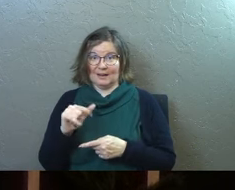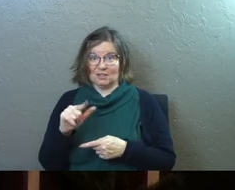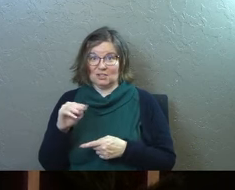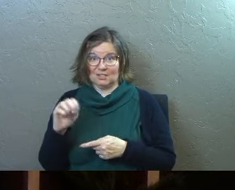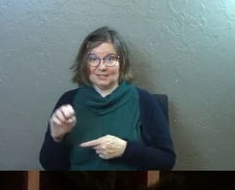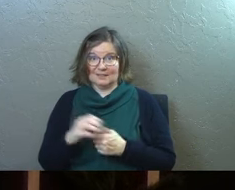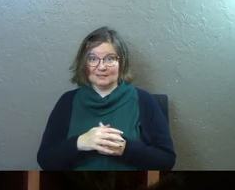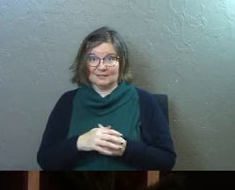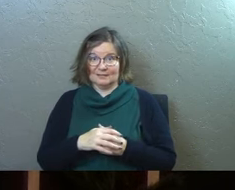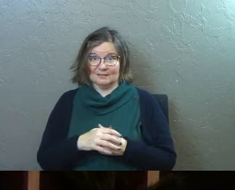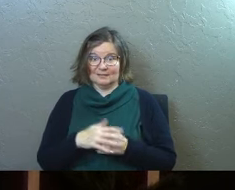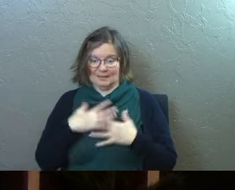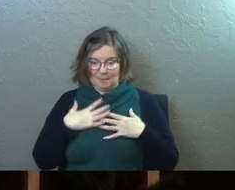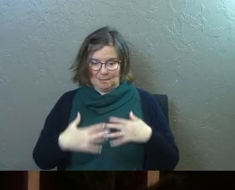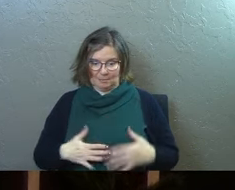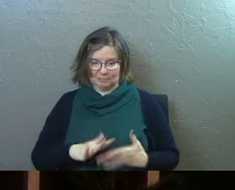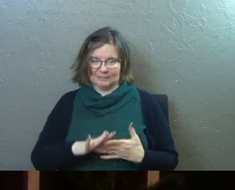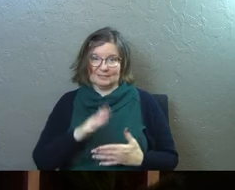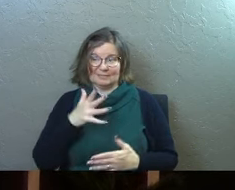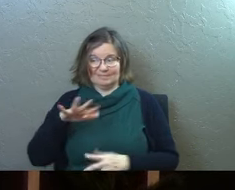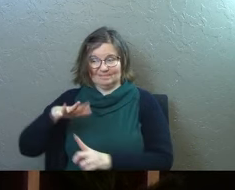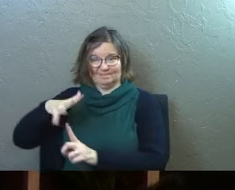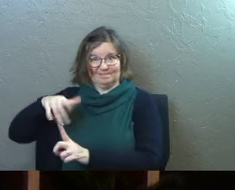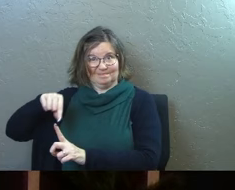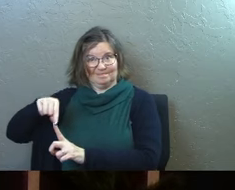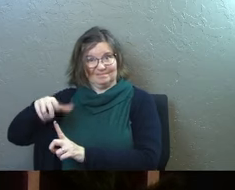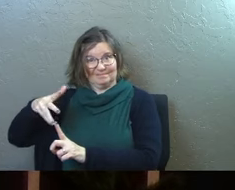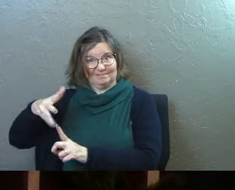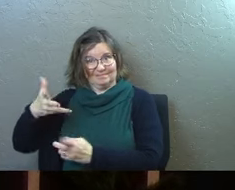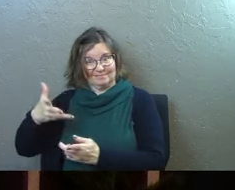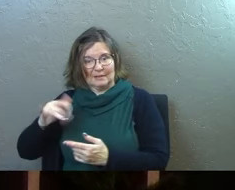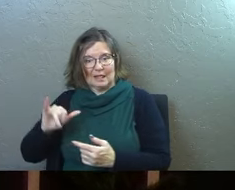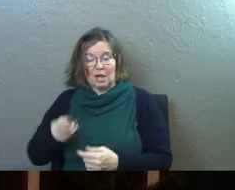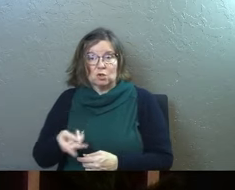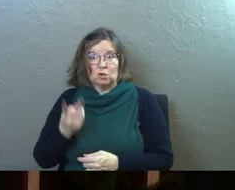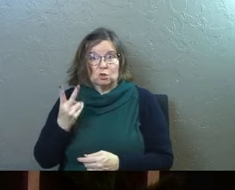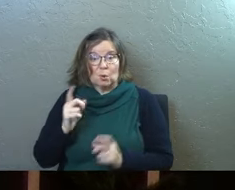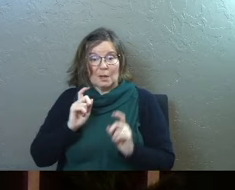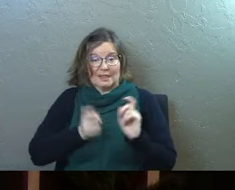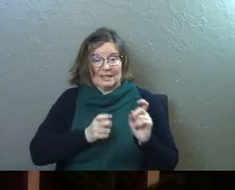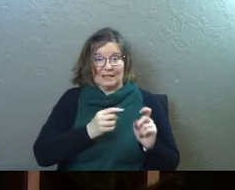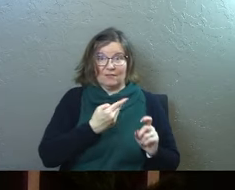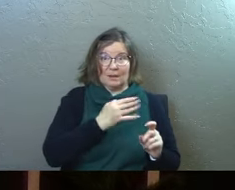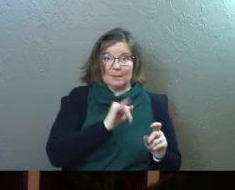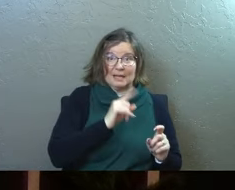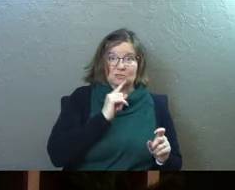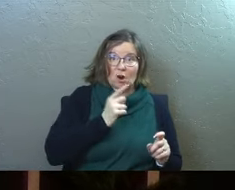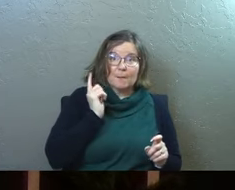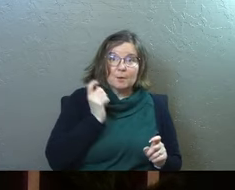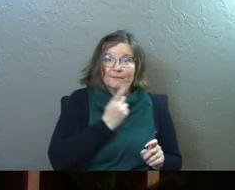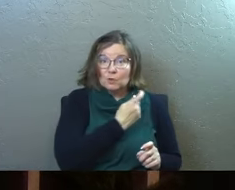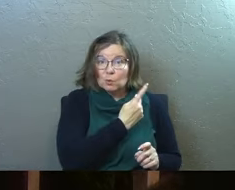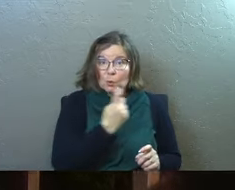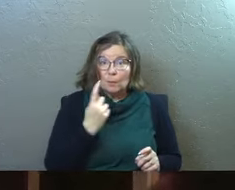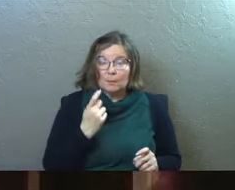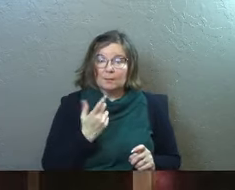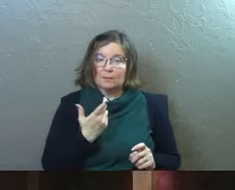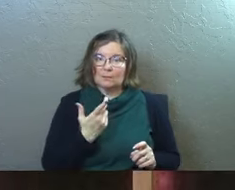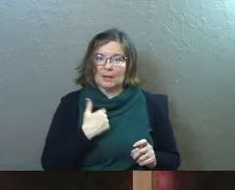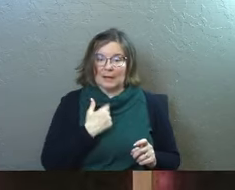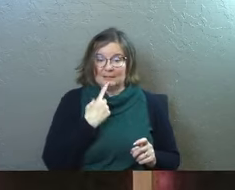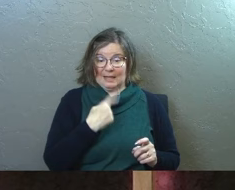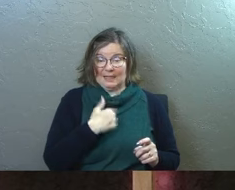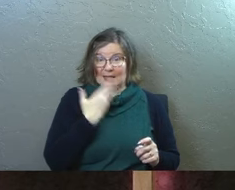Hygiene. Yeah. Like not so much, right? Like two of the gifts of the Magi are perfume for heaven's sake.